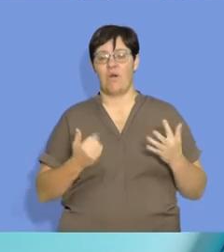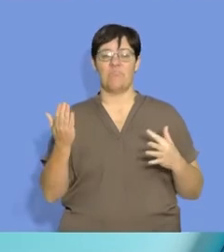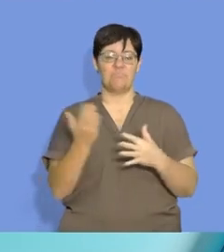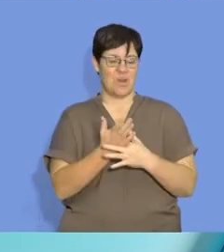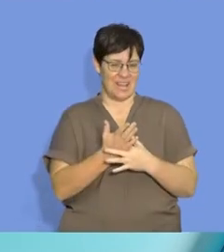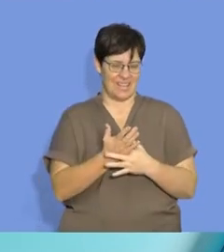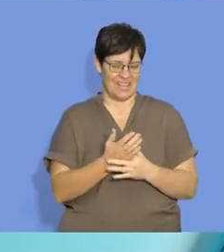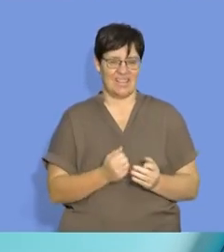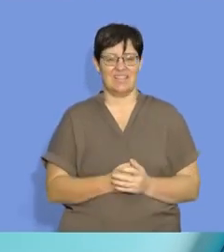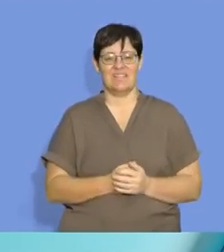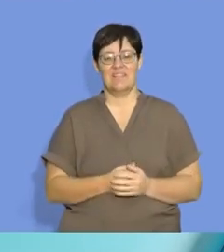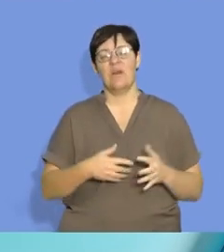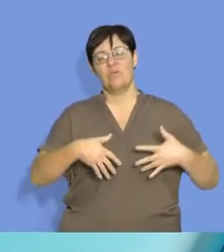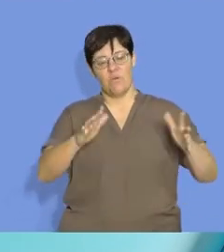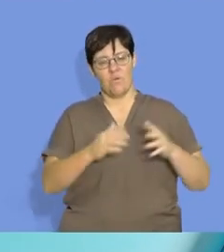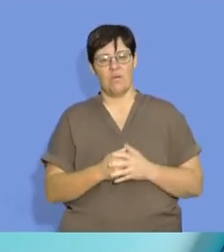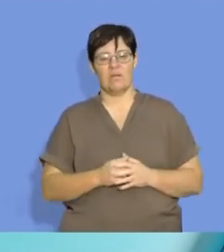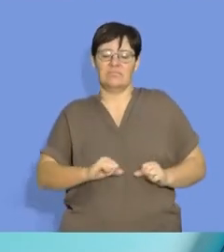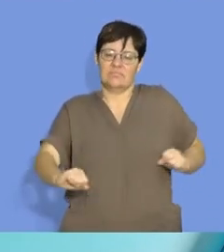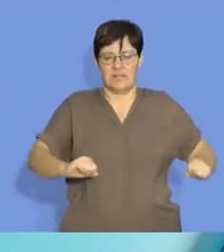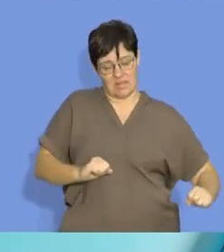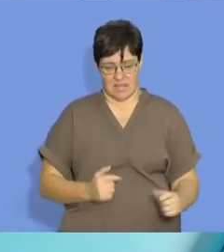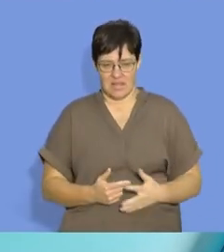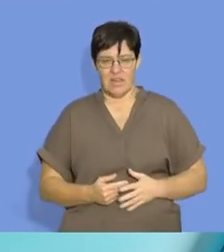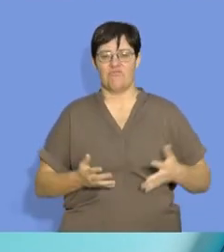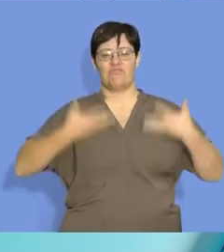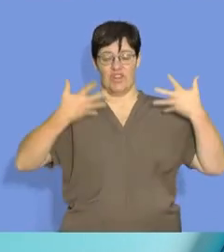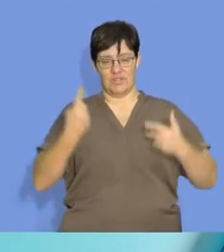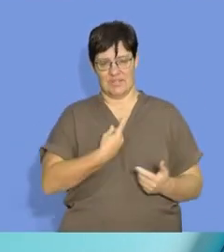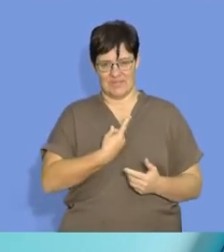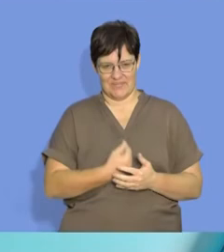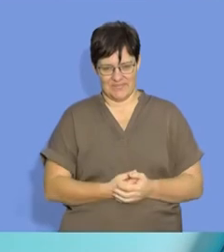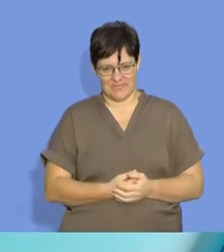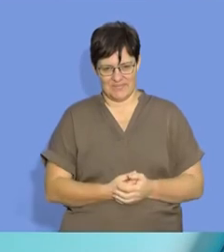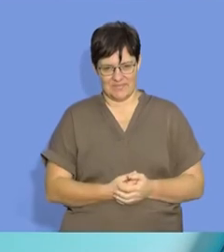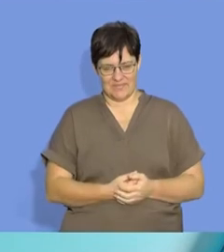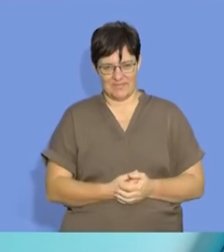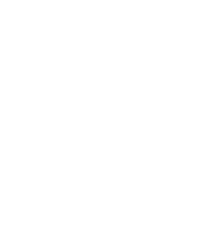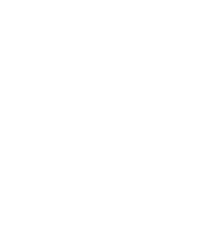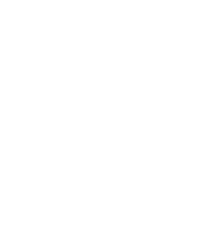Now it's time for a break. Go and get revived and refreshed.